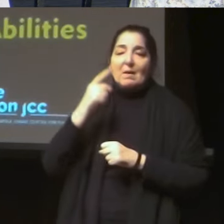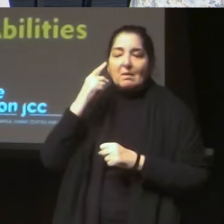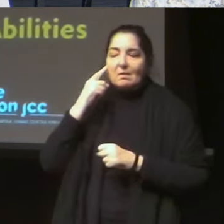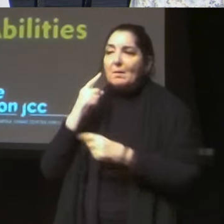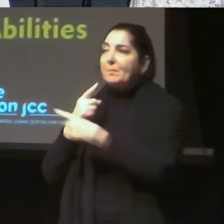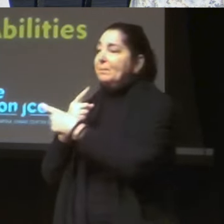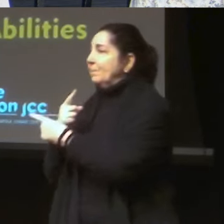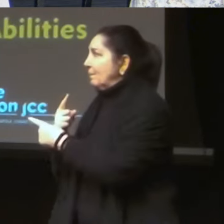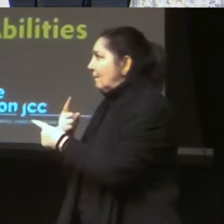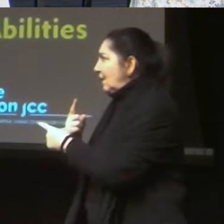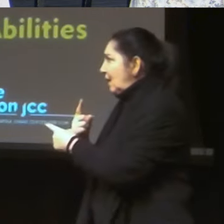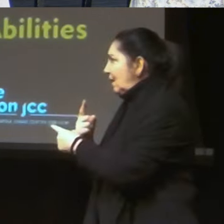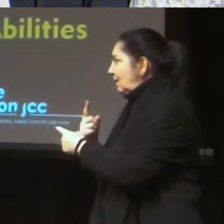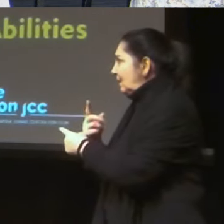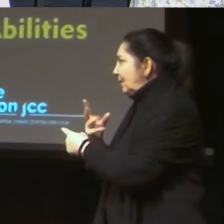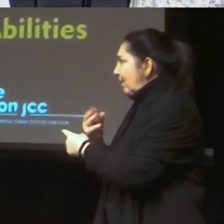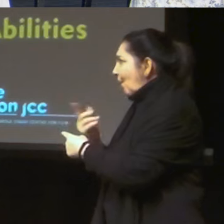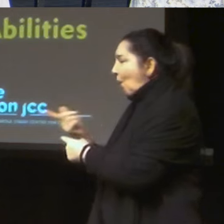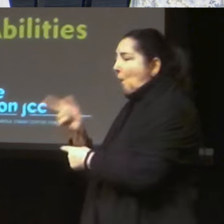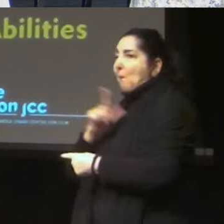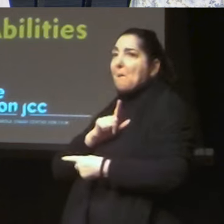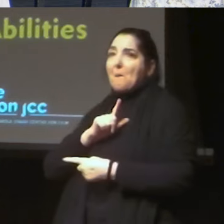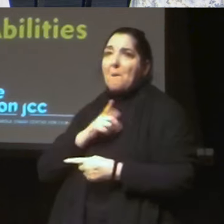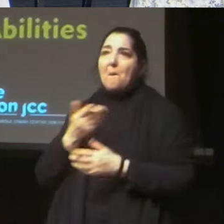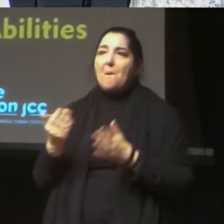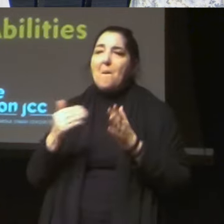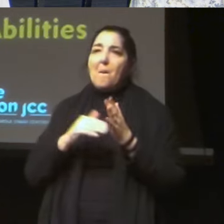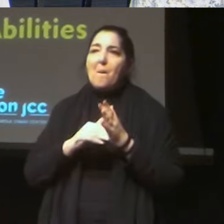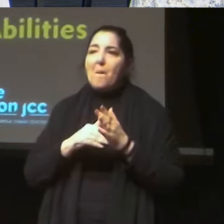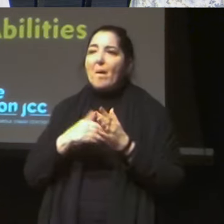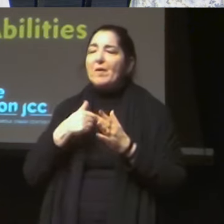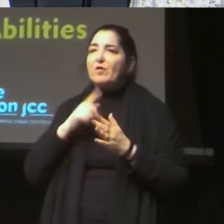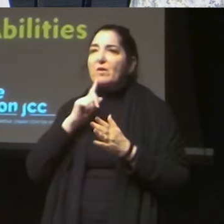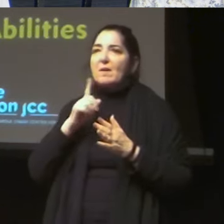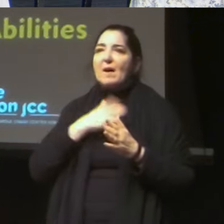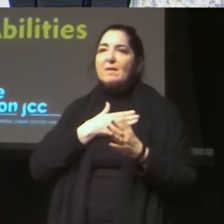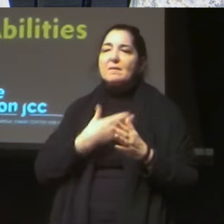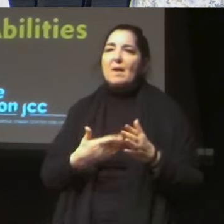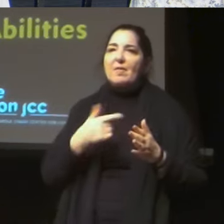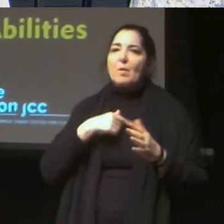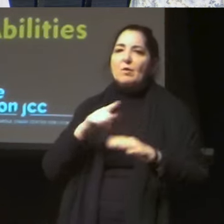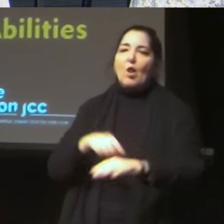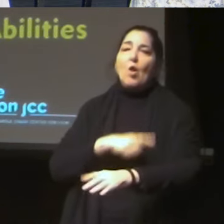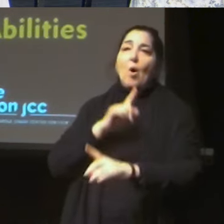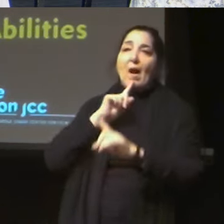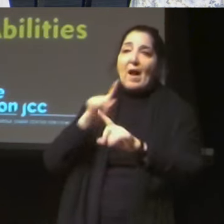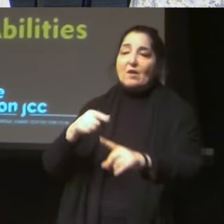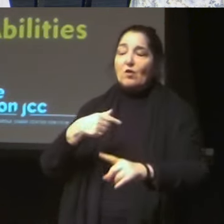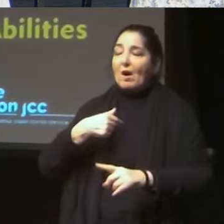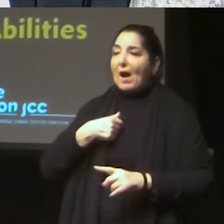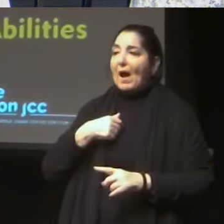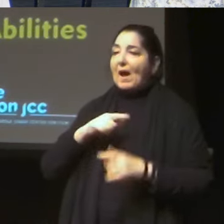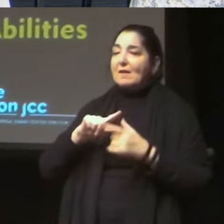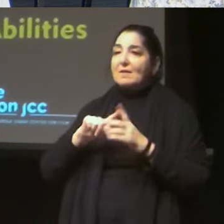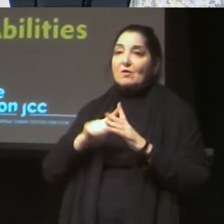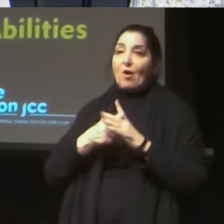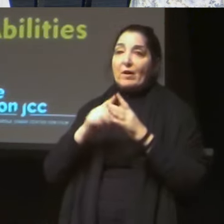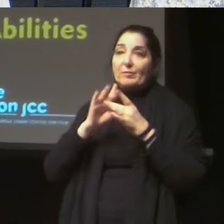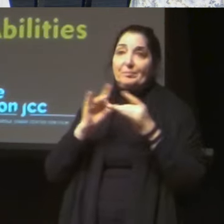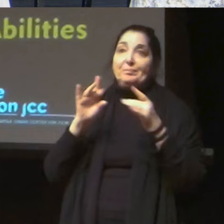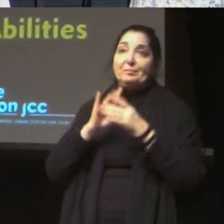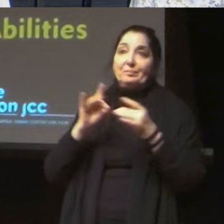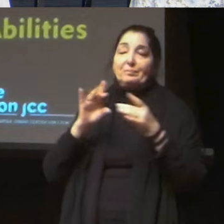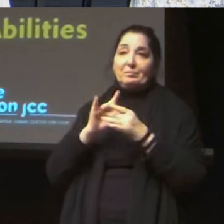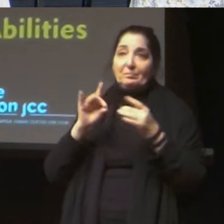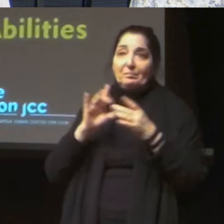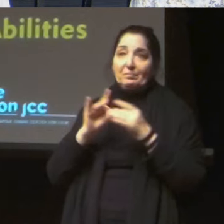it's related in the sense of ascertaining consent is different for everybody. And it also